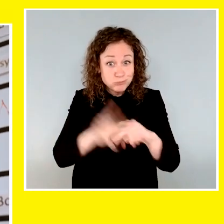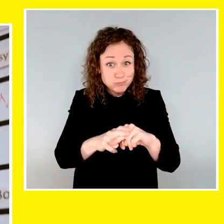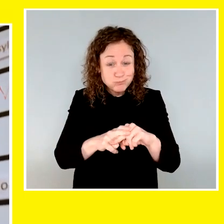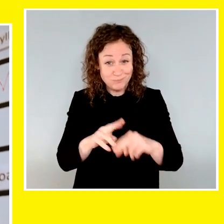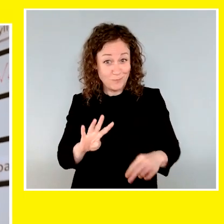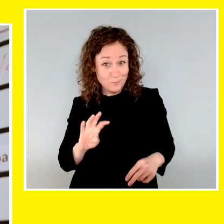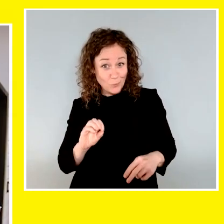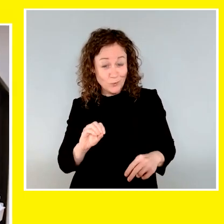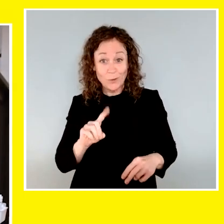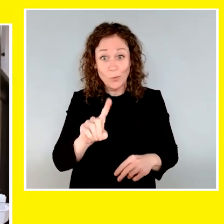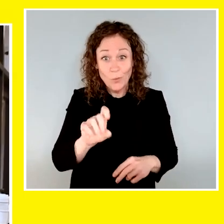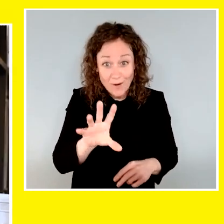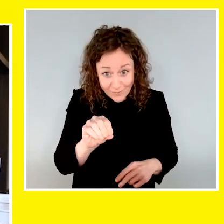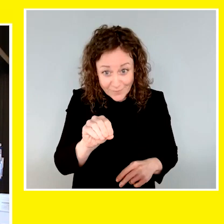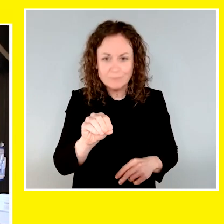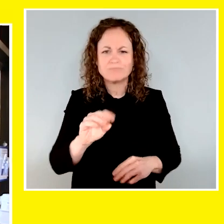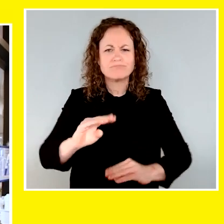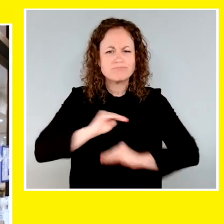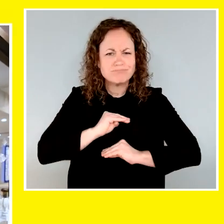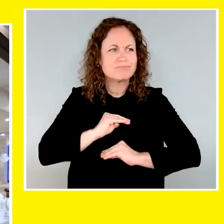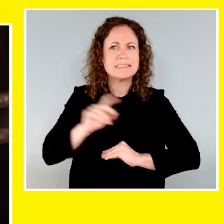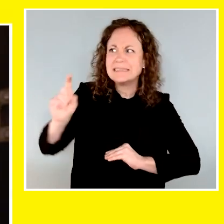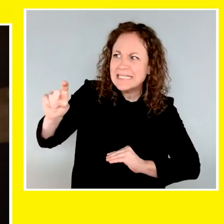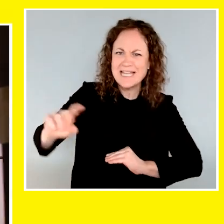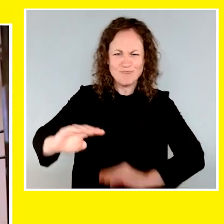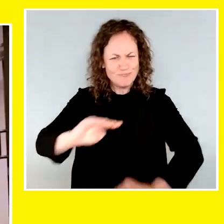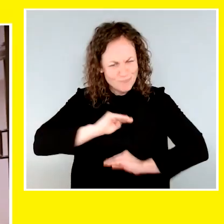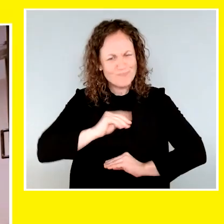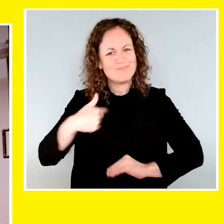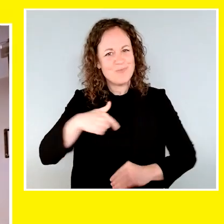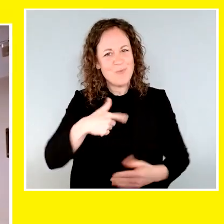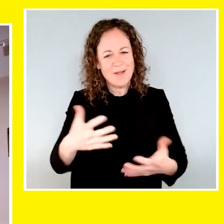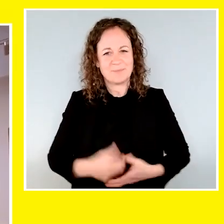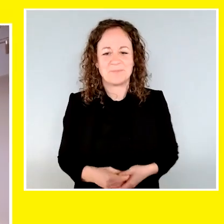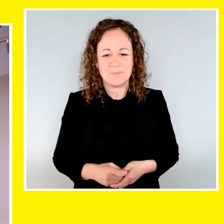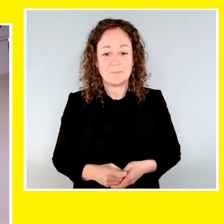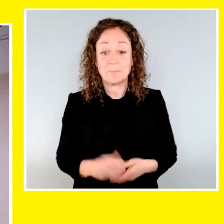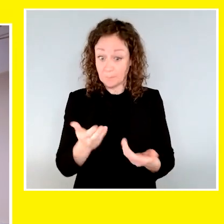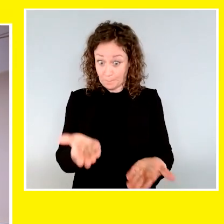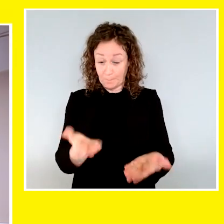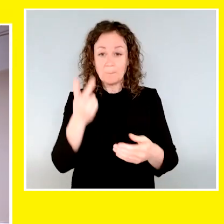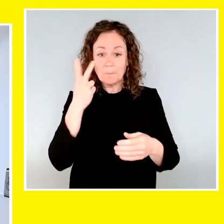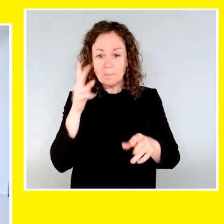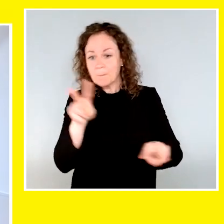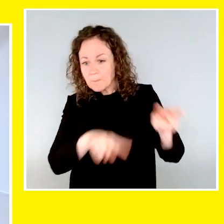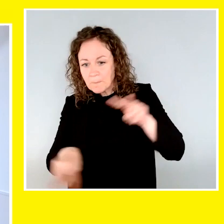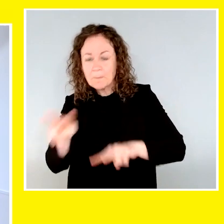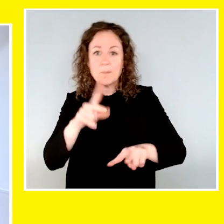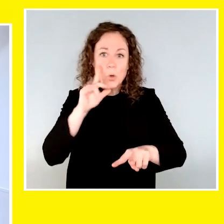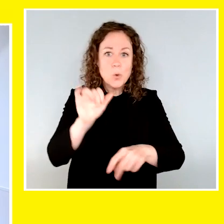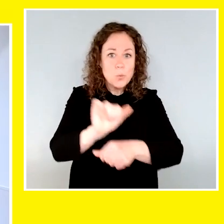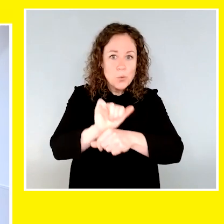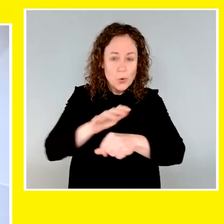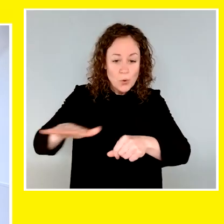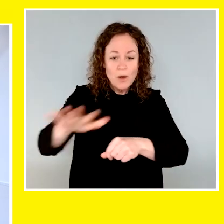each year, in an effort to meet the need for guide dogs in Canada. Here you can see our open-concept workspace,